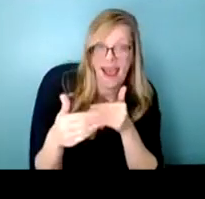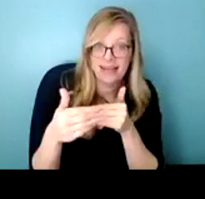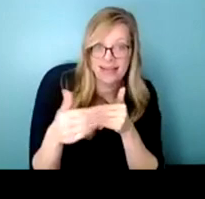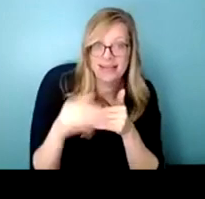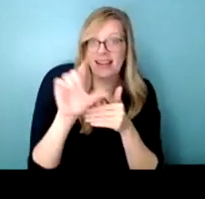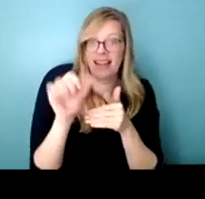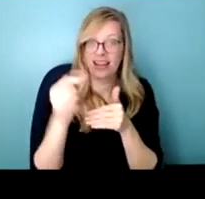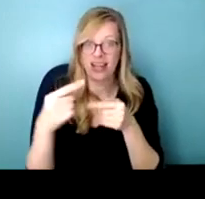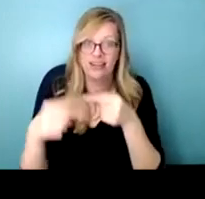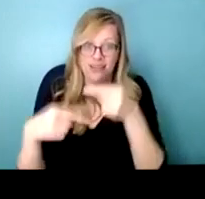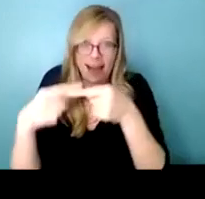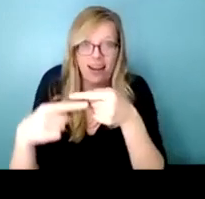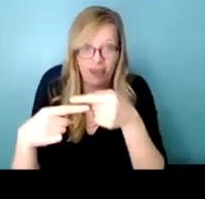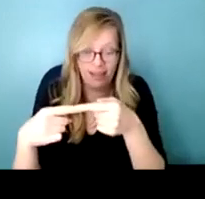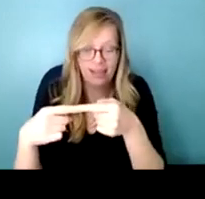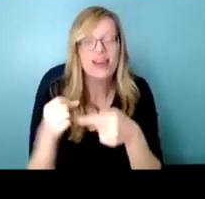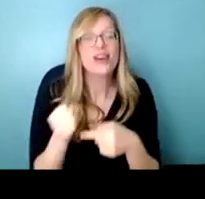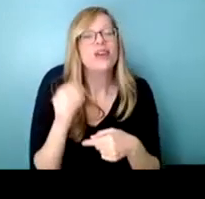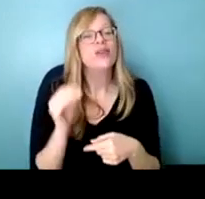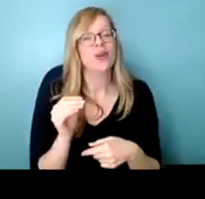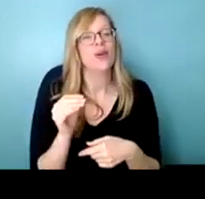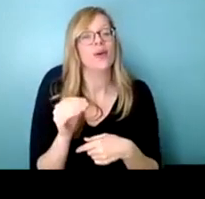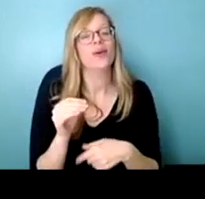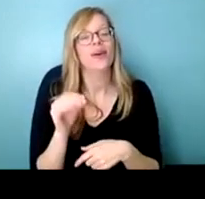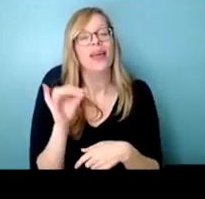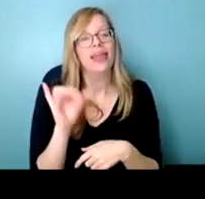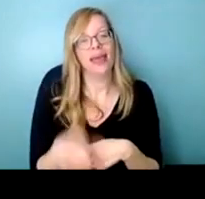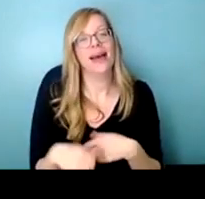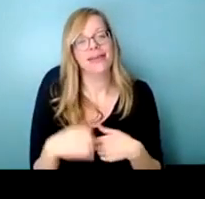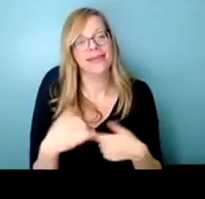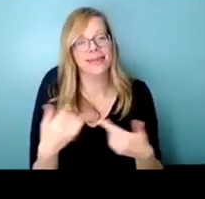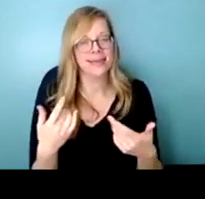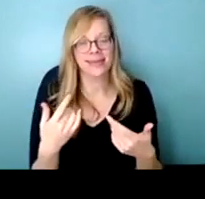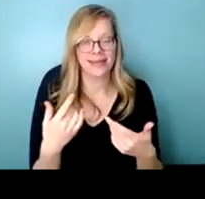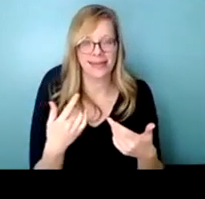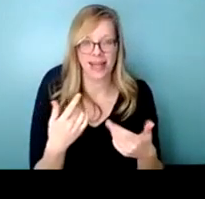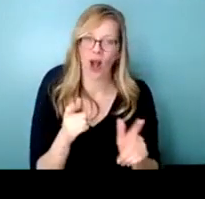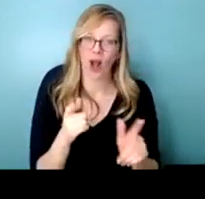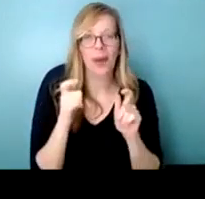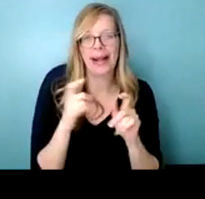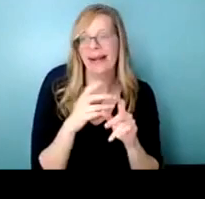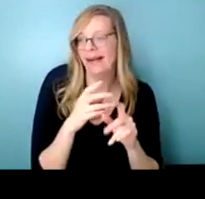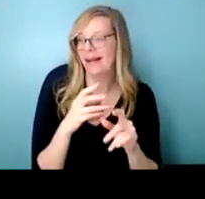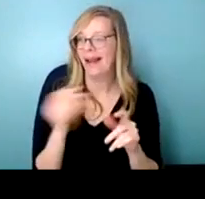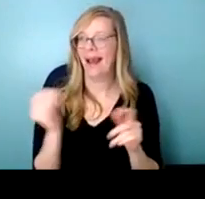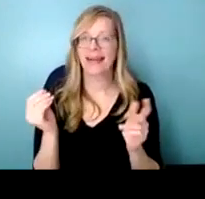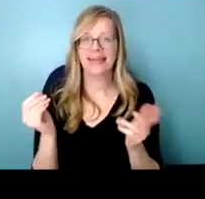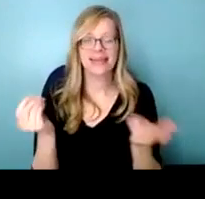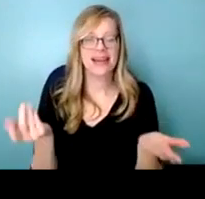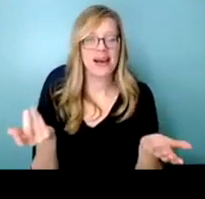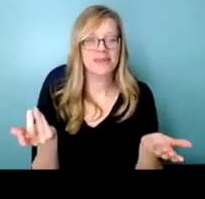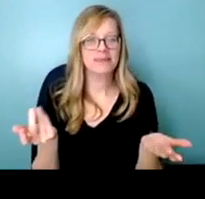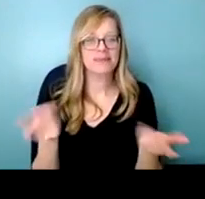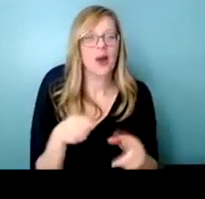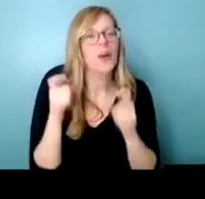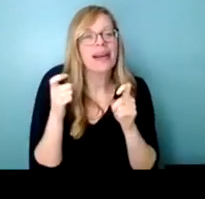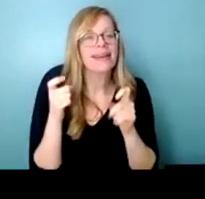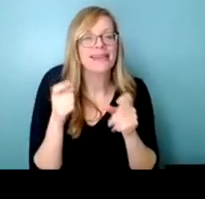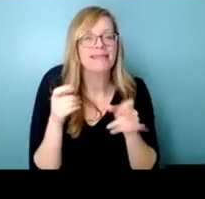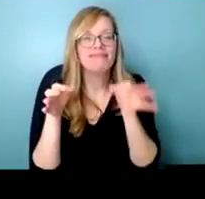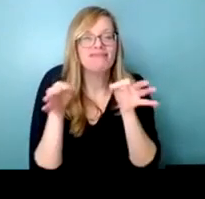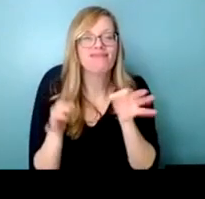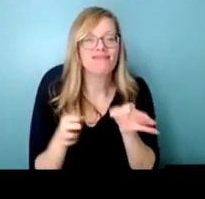that's um that's sort of quick and quick and uh quick and dirty version of